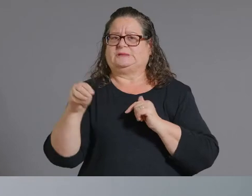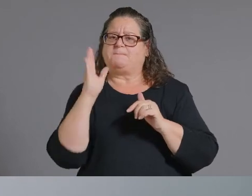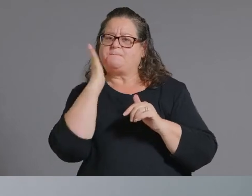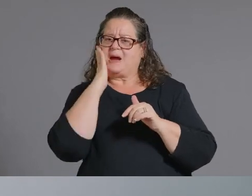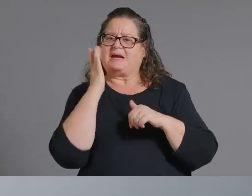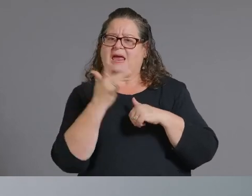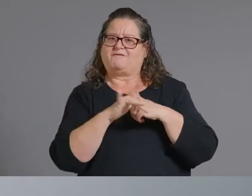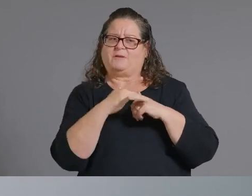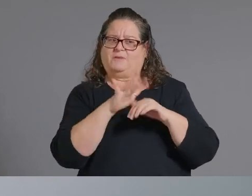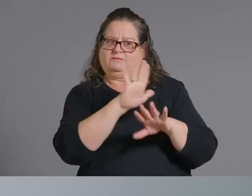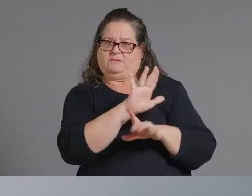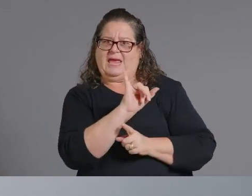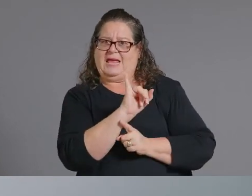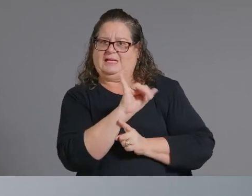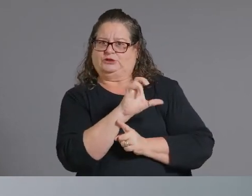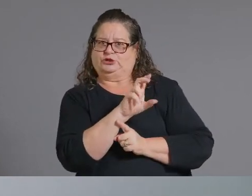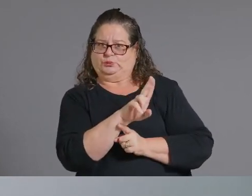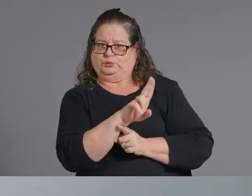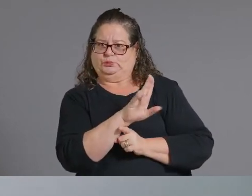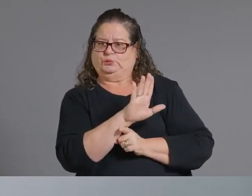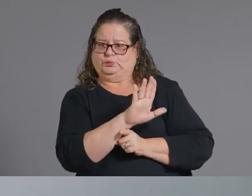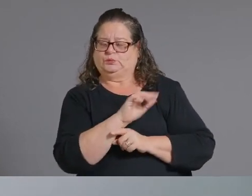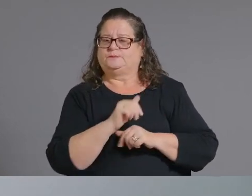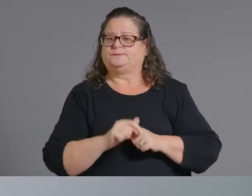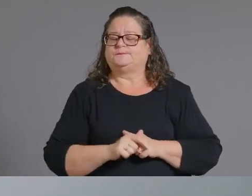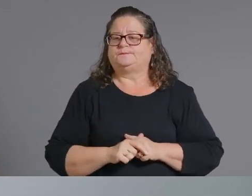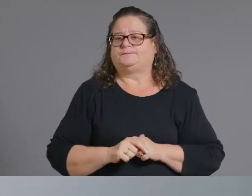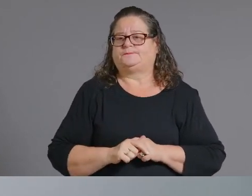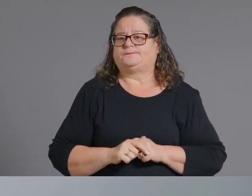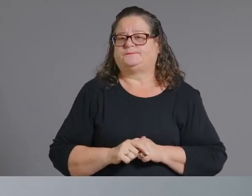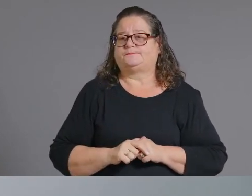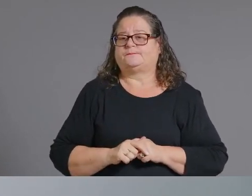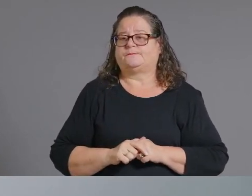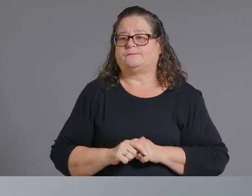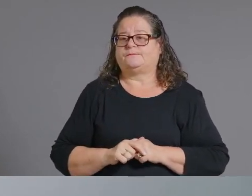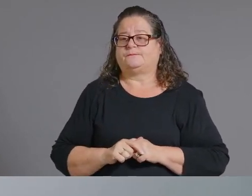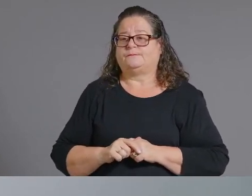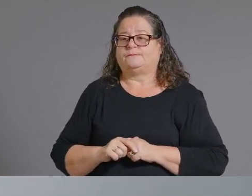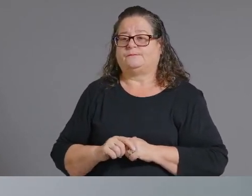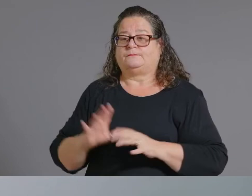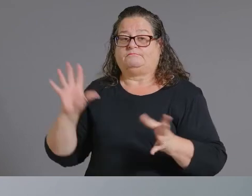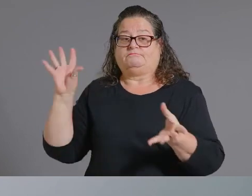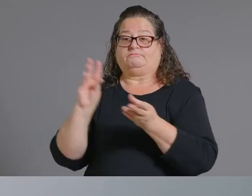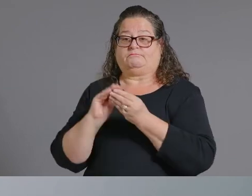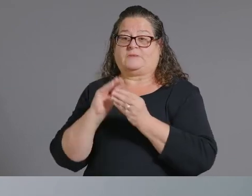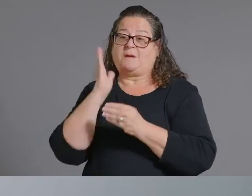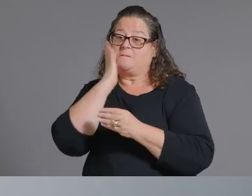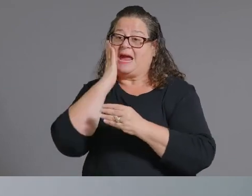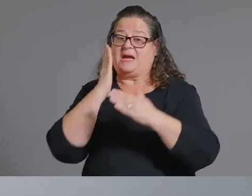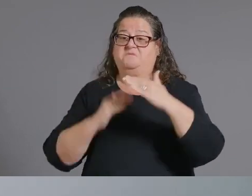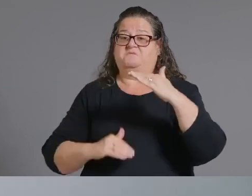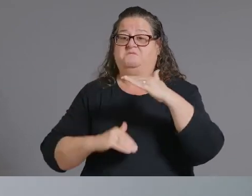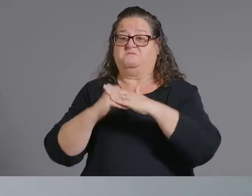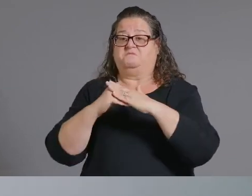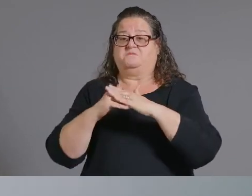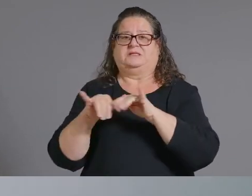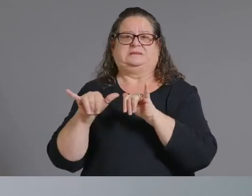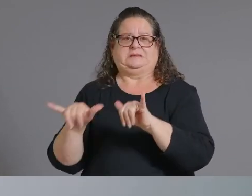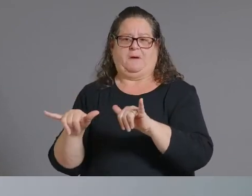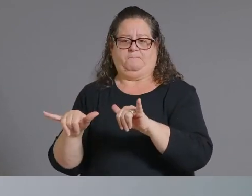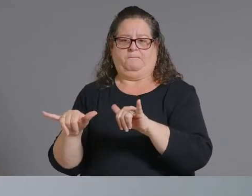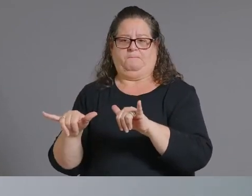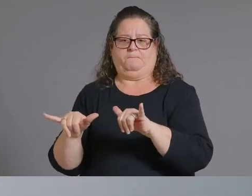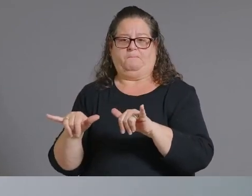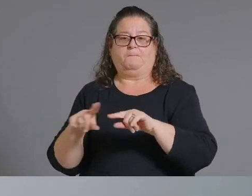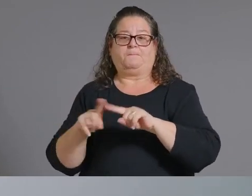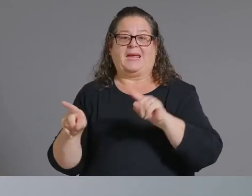beds while the capacity of total beds being used hasn't changed all that much the the number of those beds being taken by